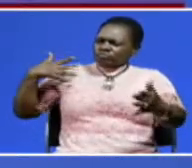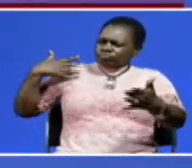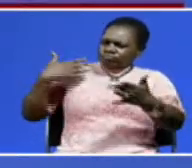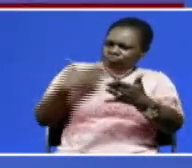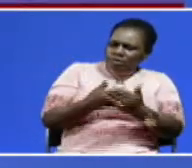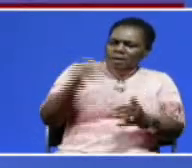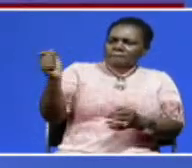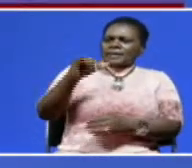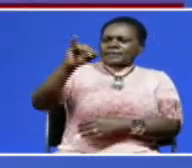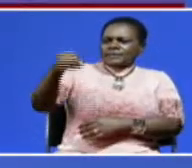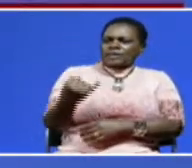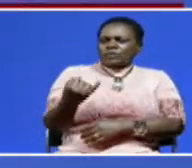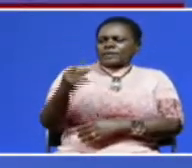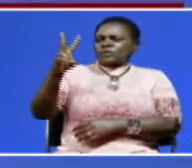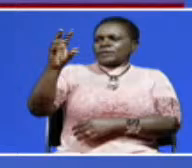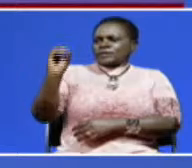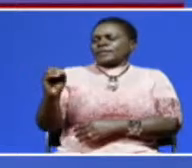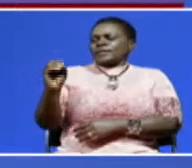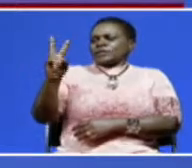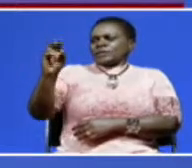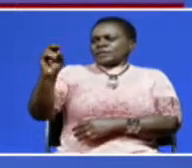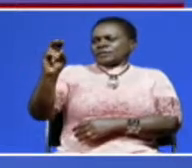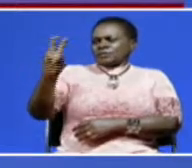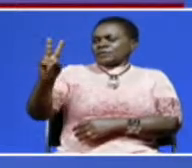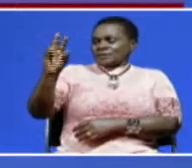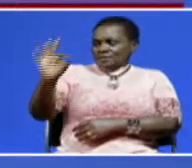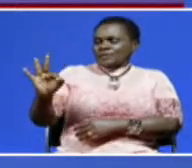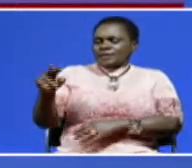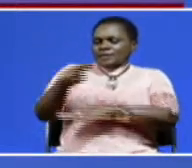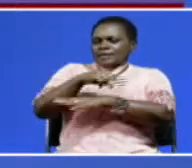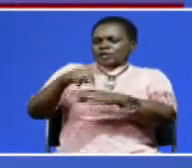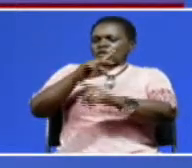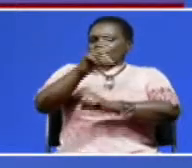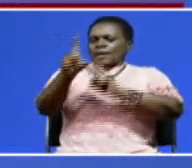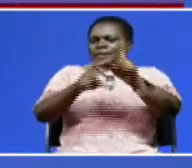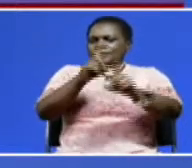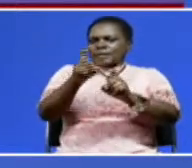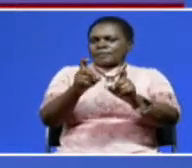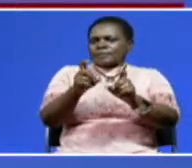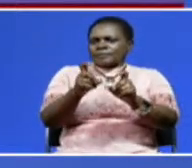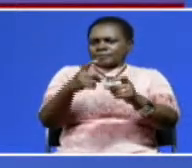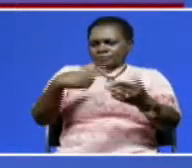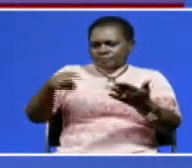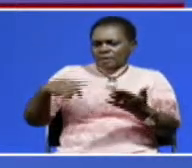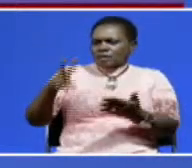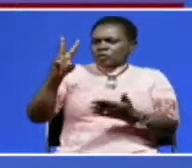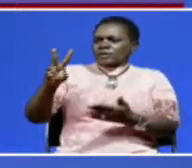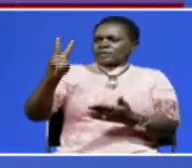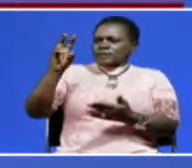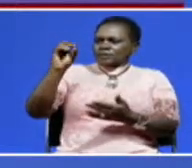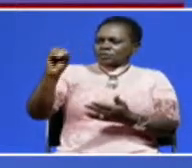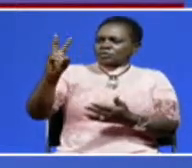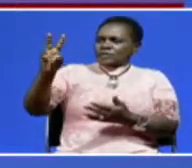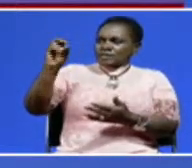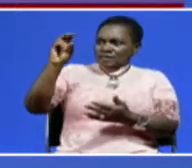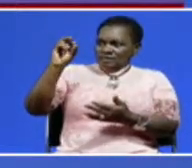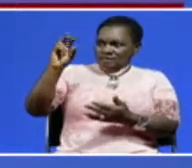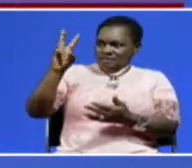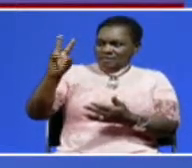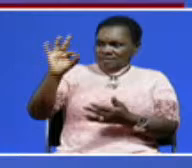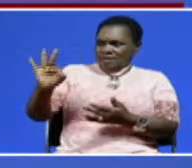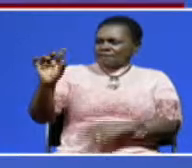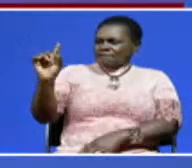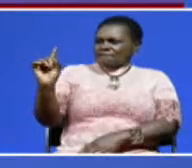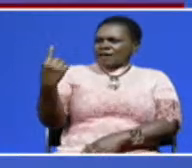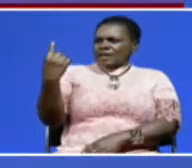till January 20th, 2023, with national exams marking. The 2023 academic calendar will be